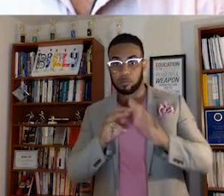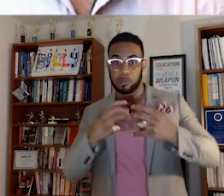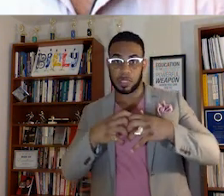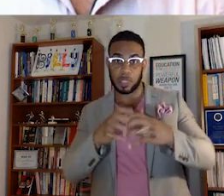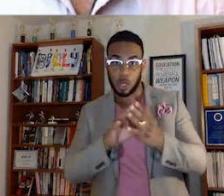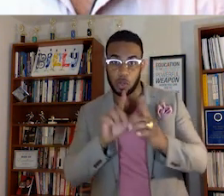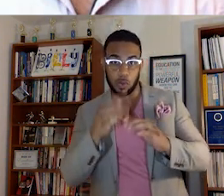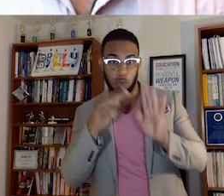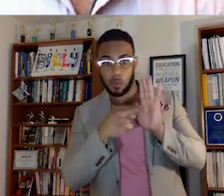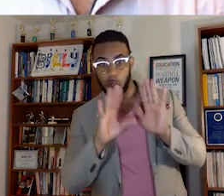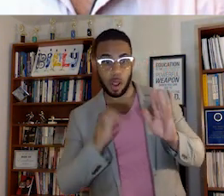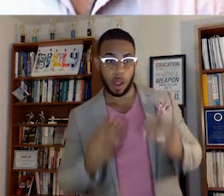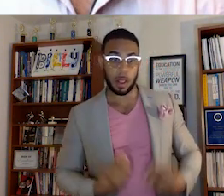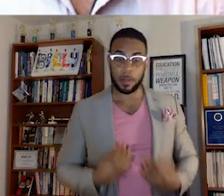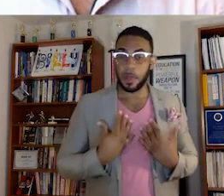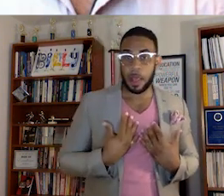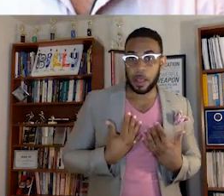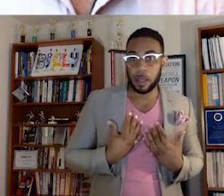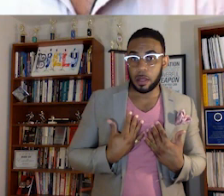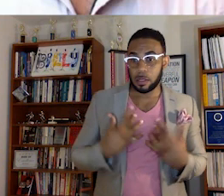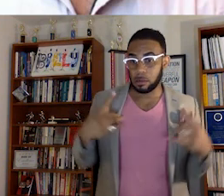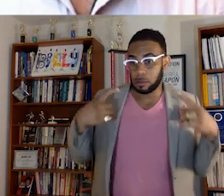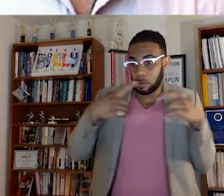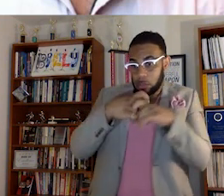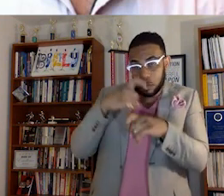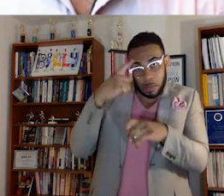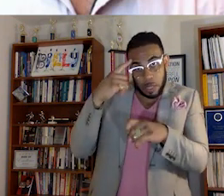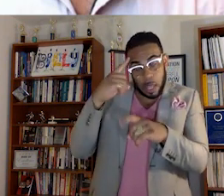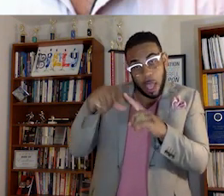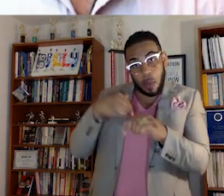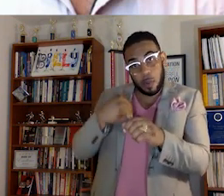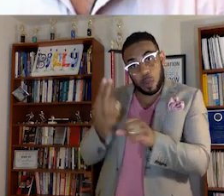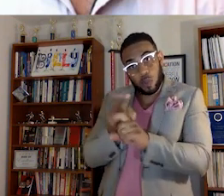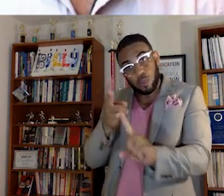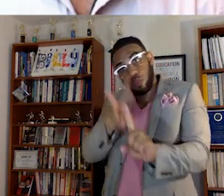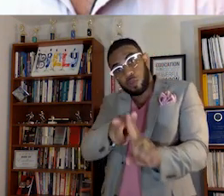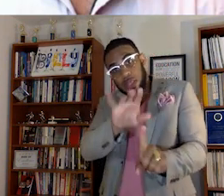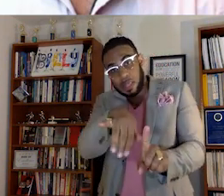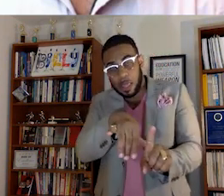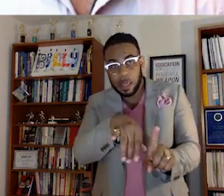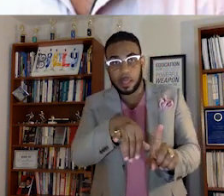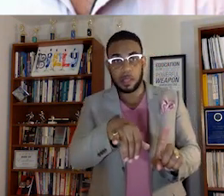to reflect our inspired, complex brains, and then how we use that